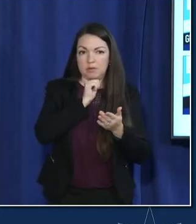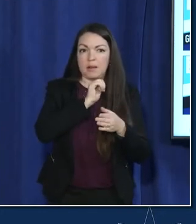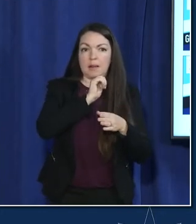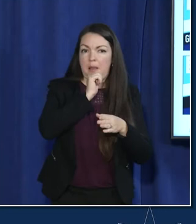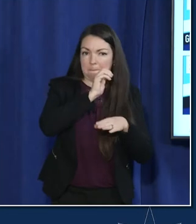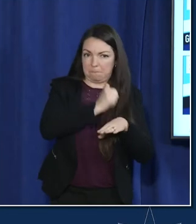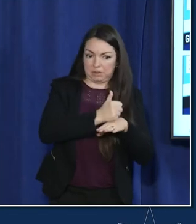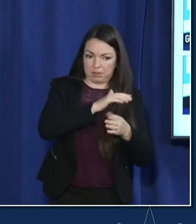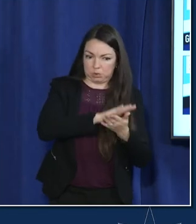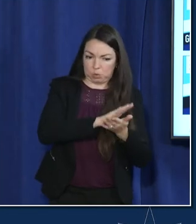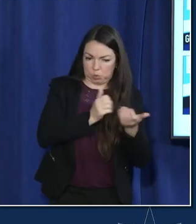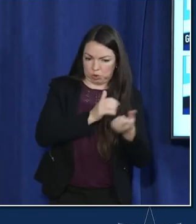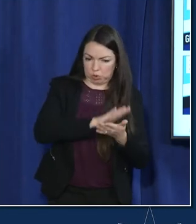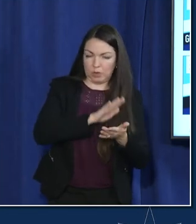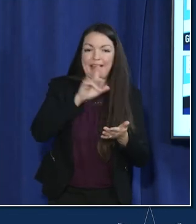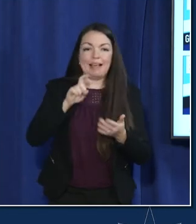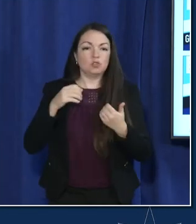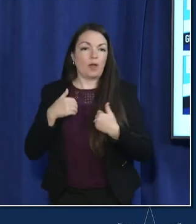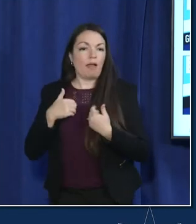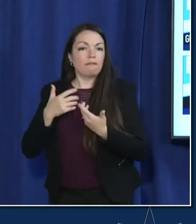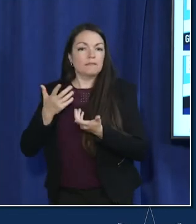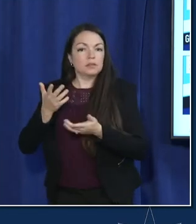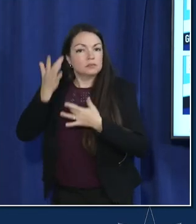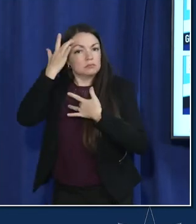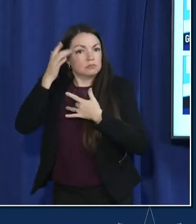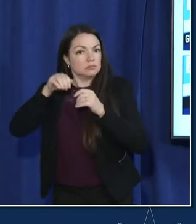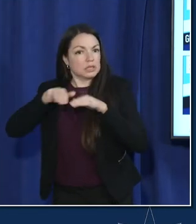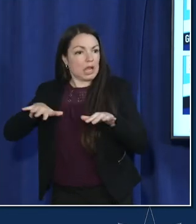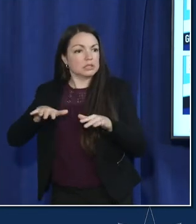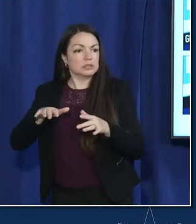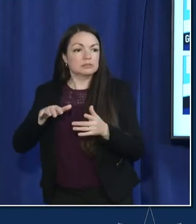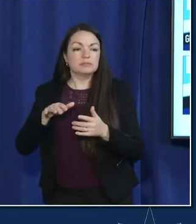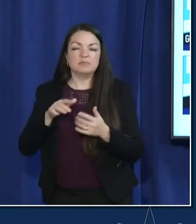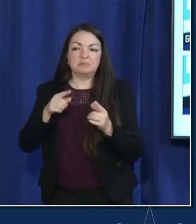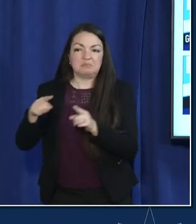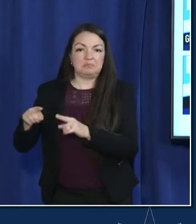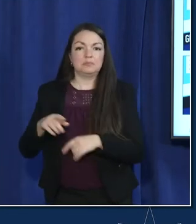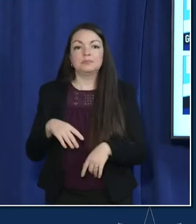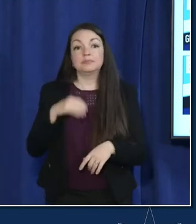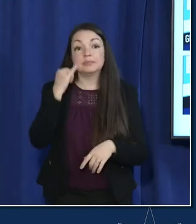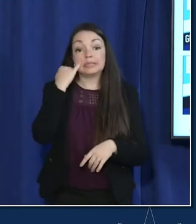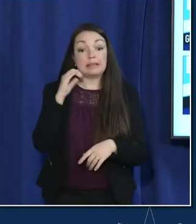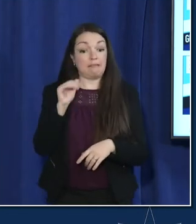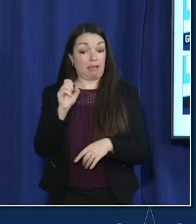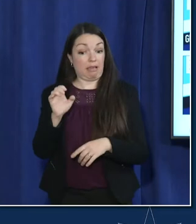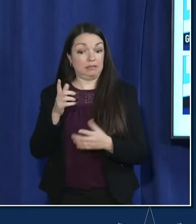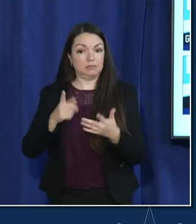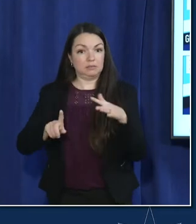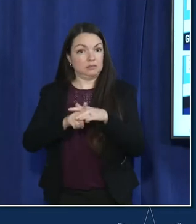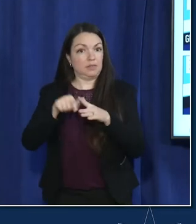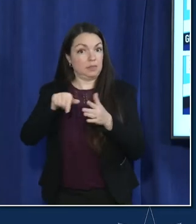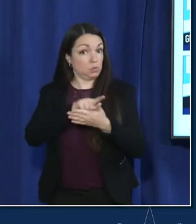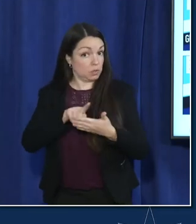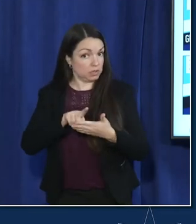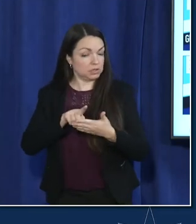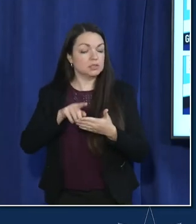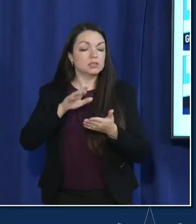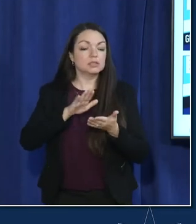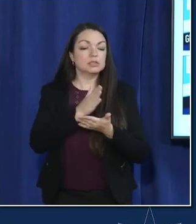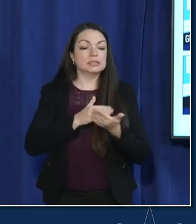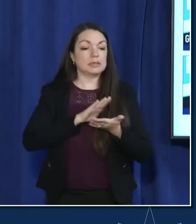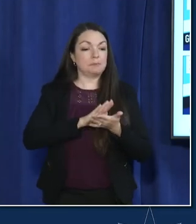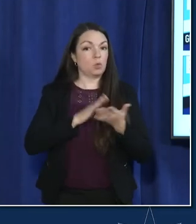case so we have a short list of schools that have expressed interest from that list if there is a case that comes up this week we will be